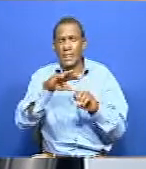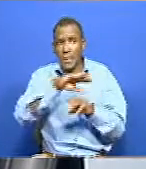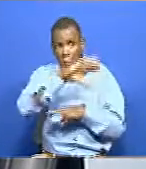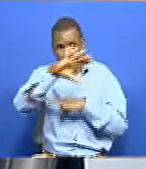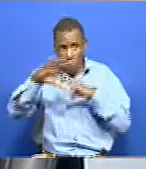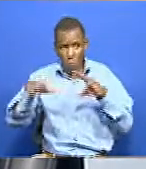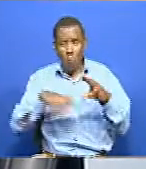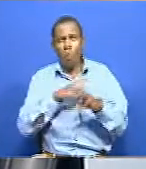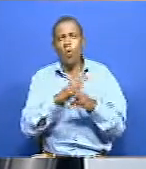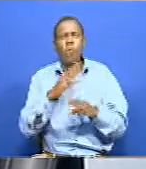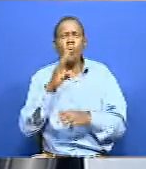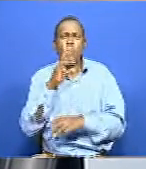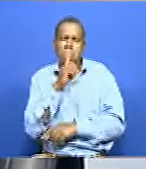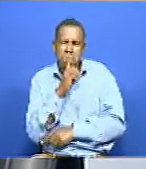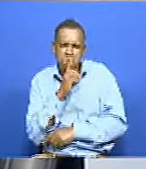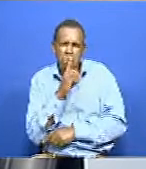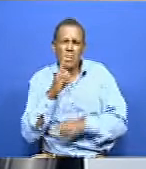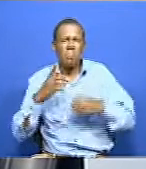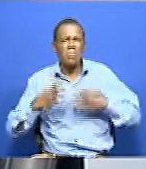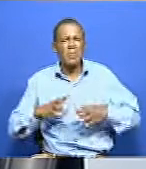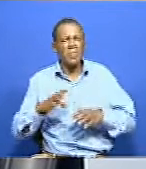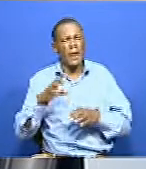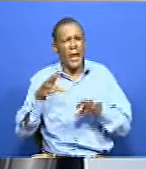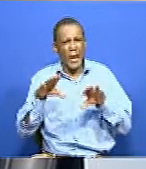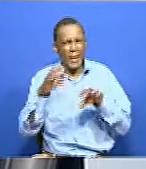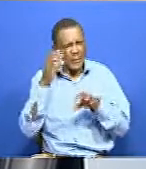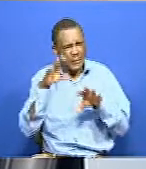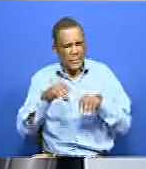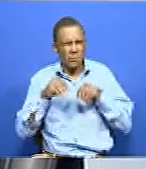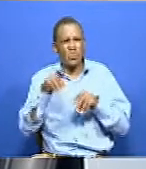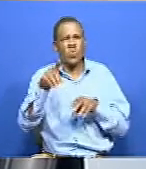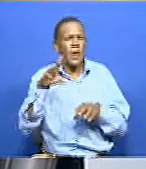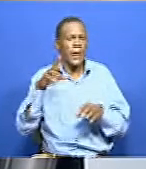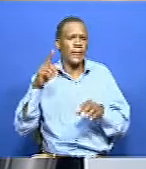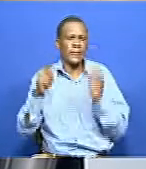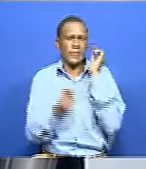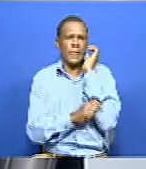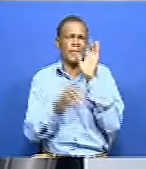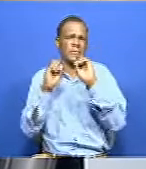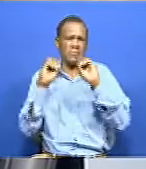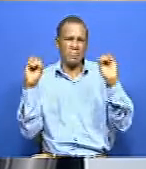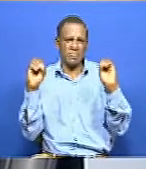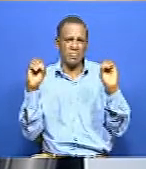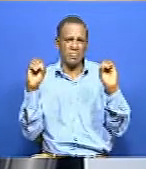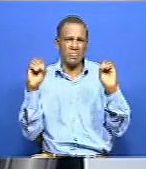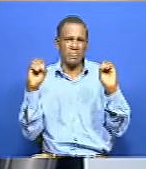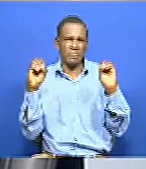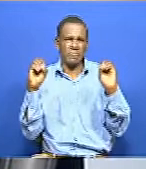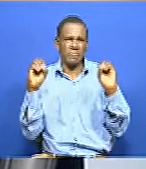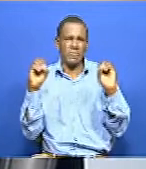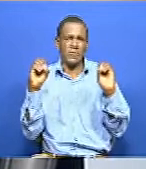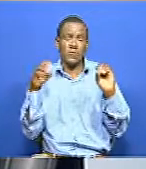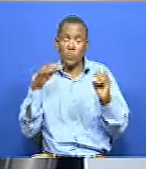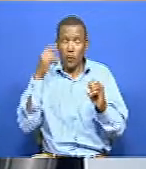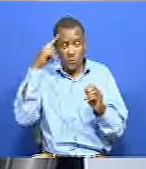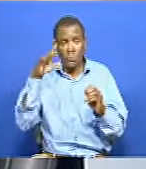to identify, to see and appreciate your talent, your skills, and what action you can contribute into the community. So